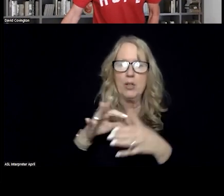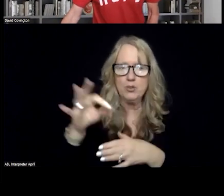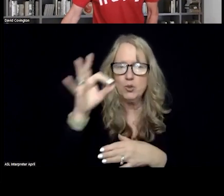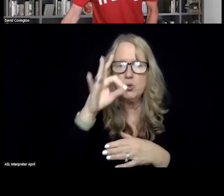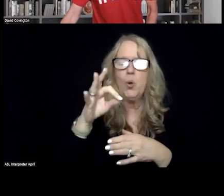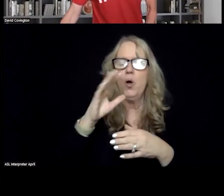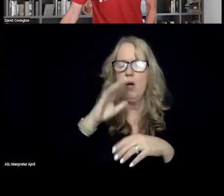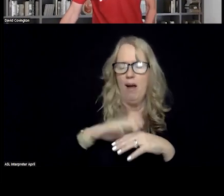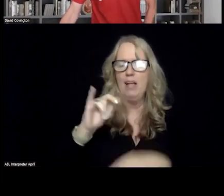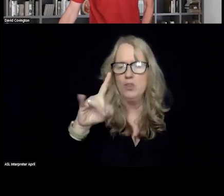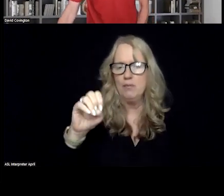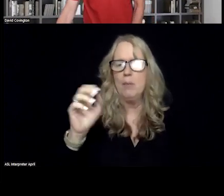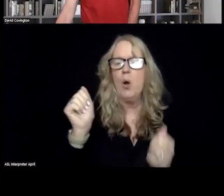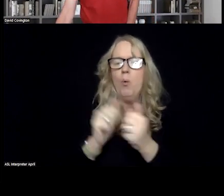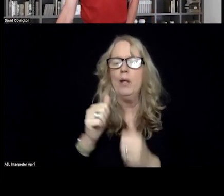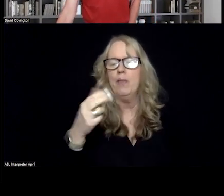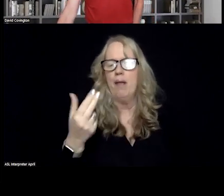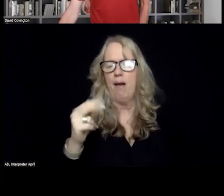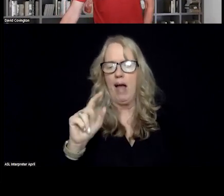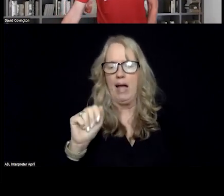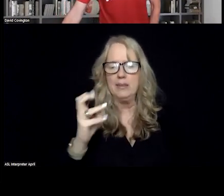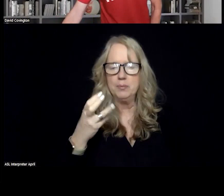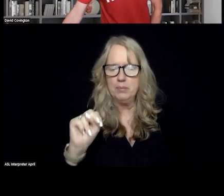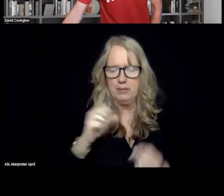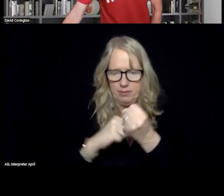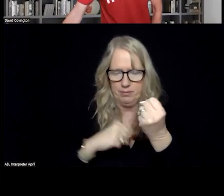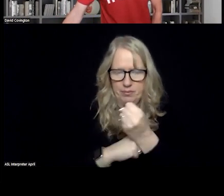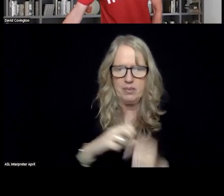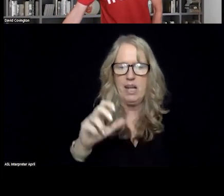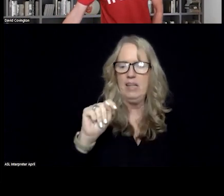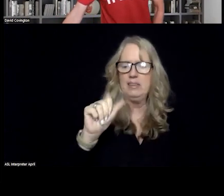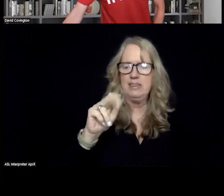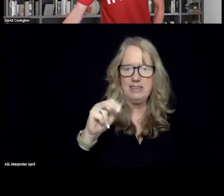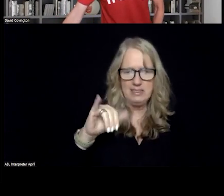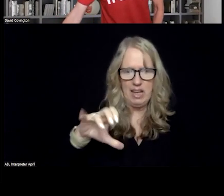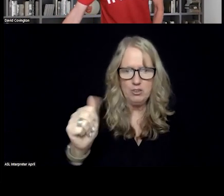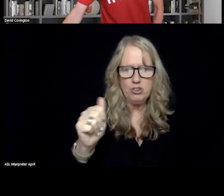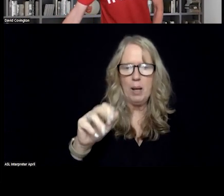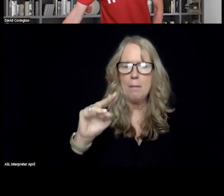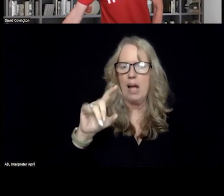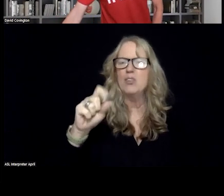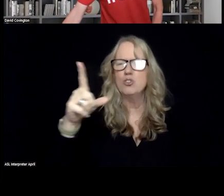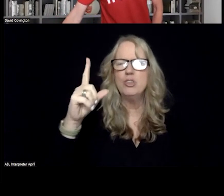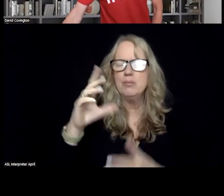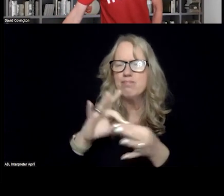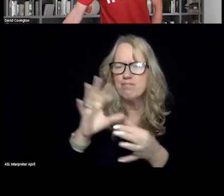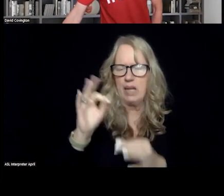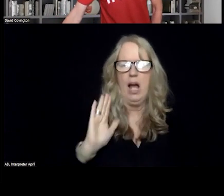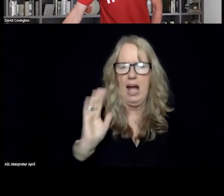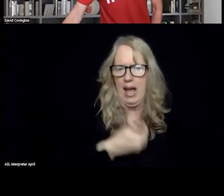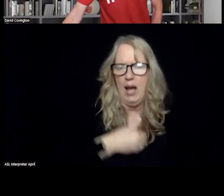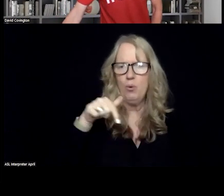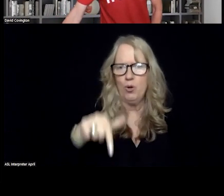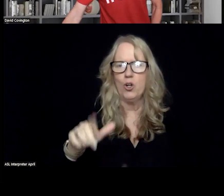with the Huntsman Family Foundation and Tonja Miles, a champion in our crisis jam. We've actually moved to